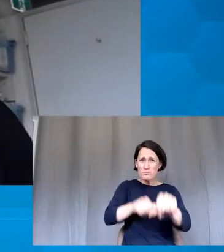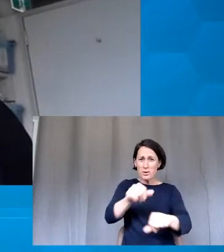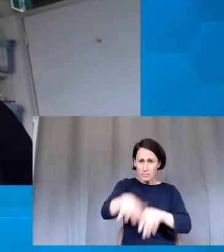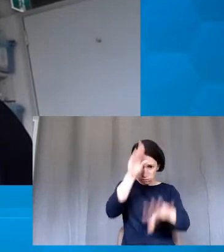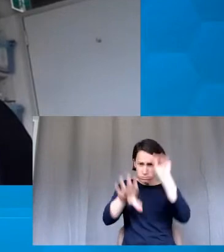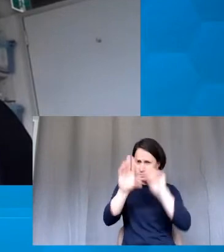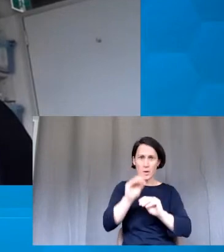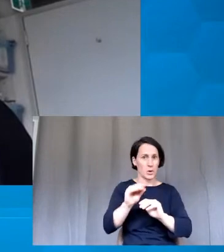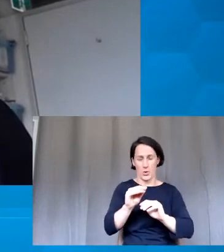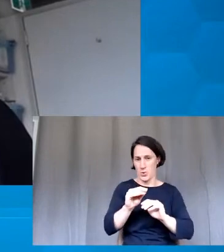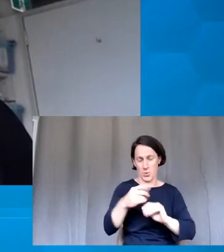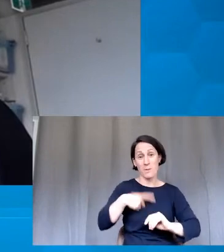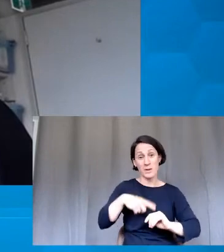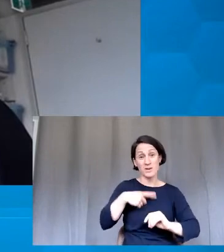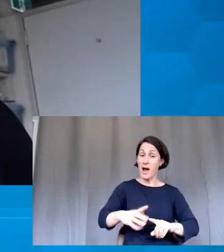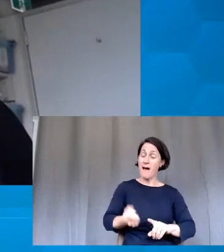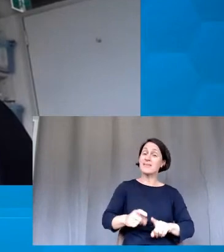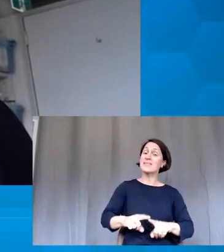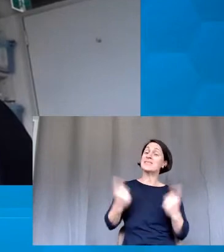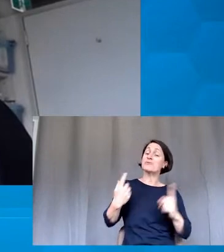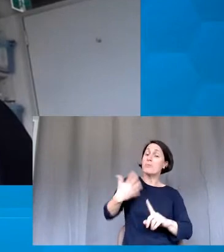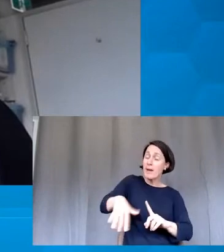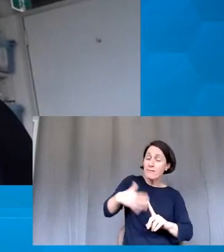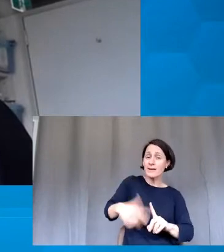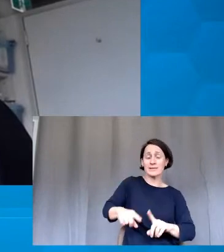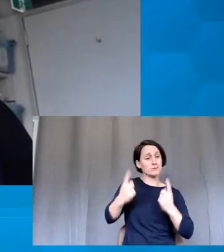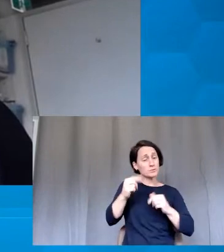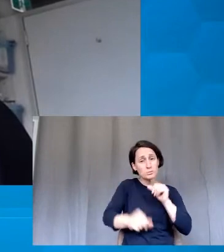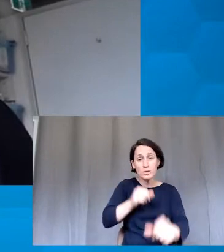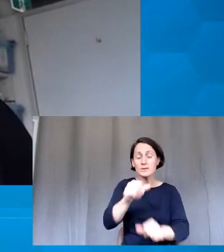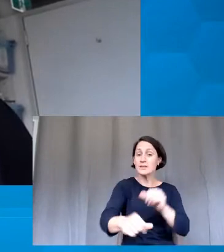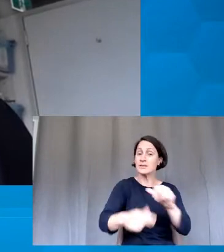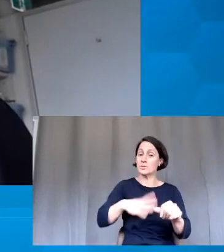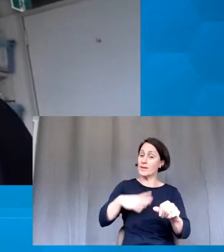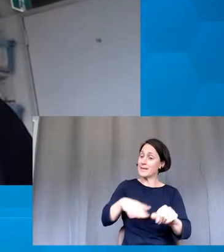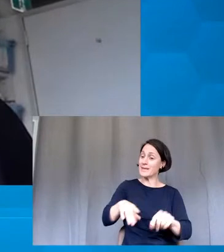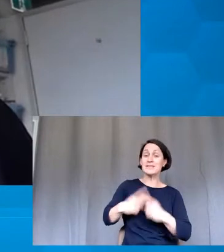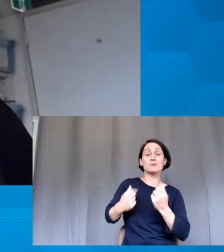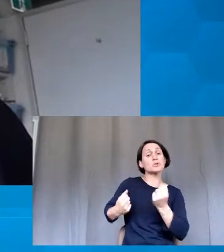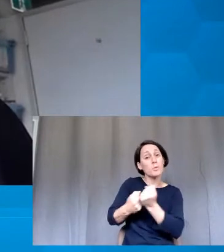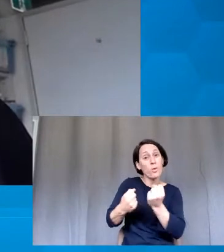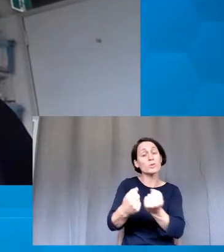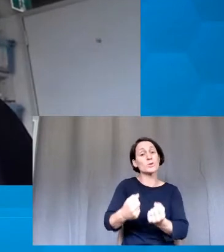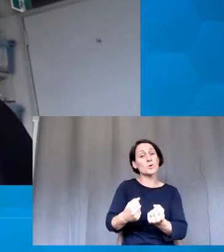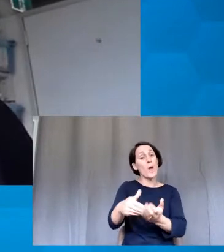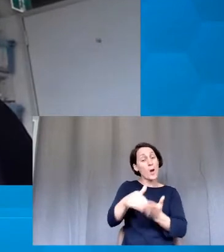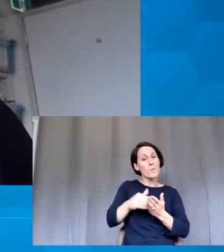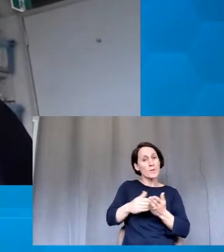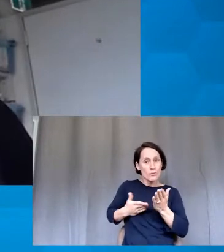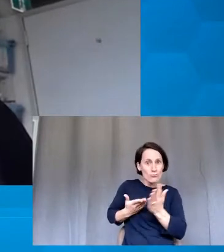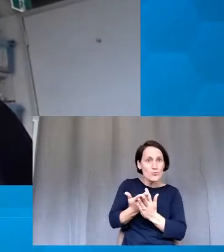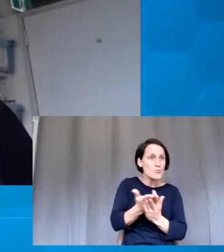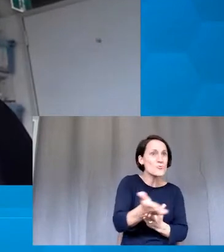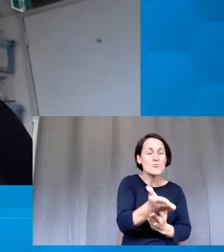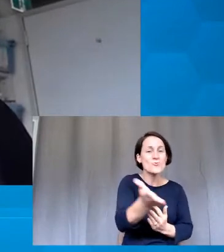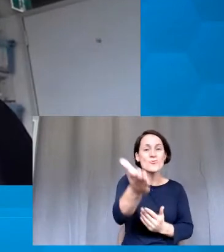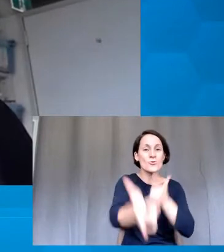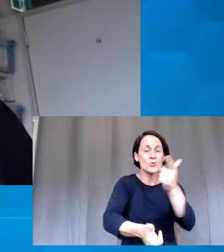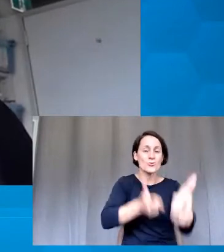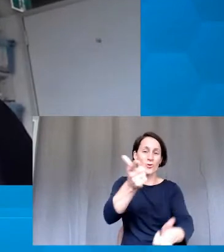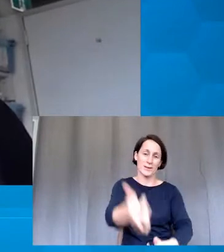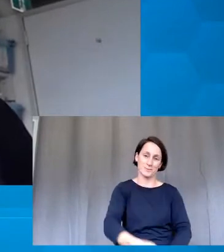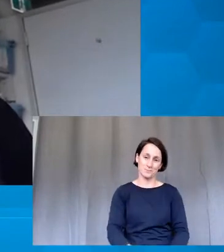people are going to have different processes and need different help with their process. And so I think normalizing it through that way